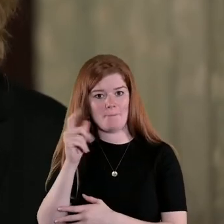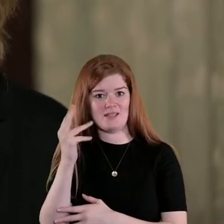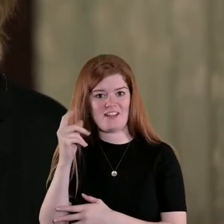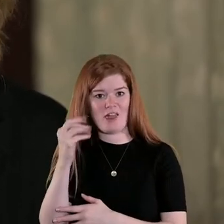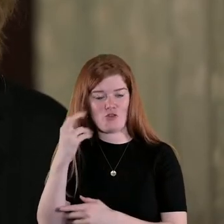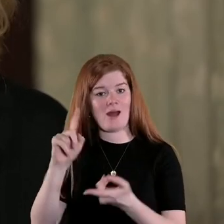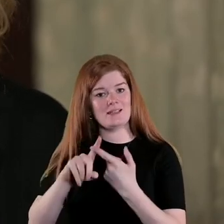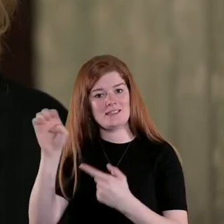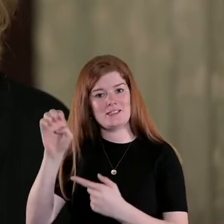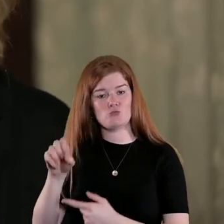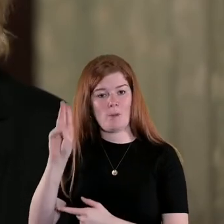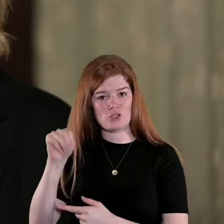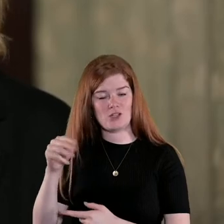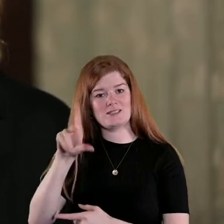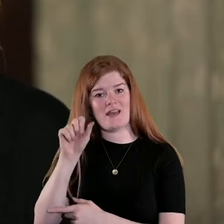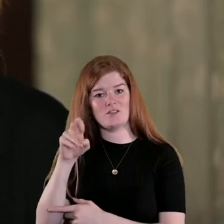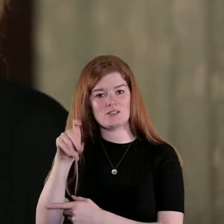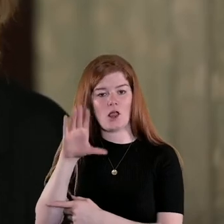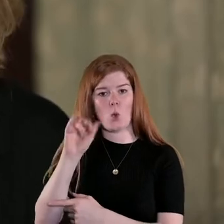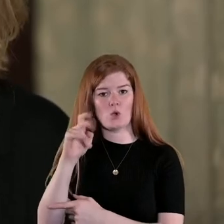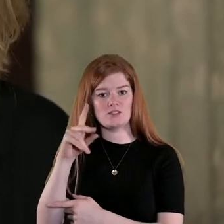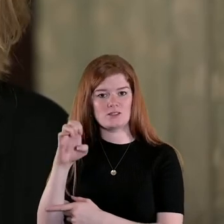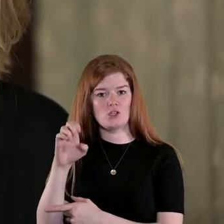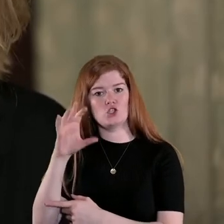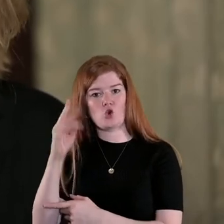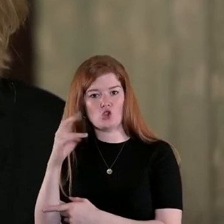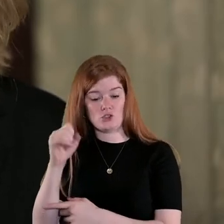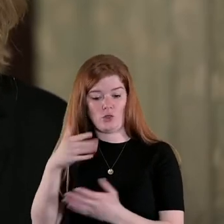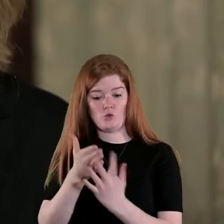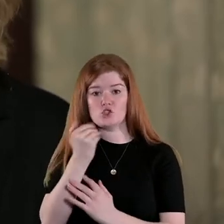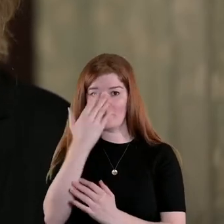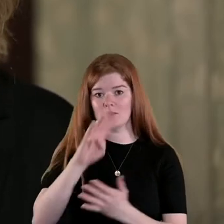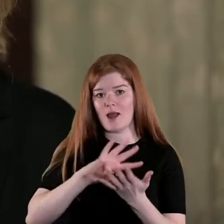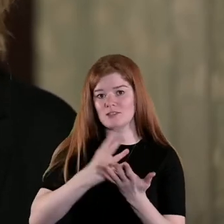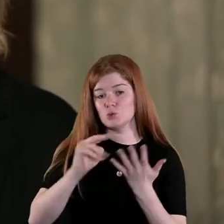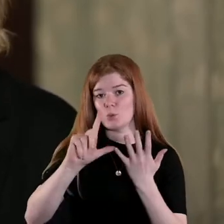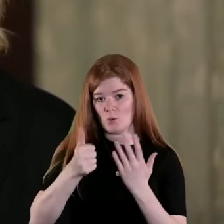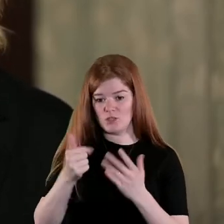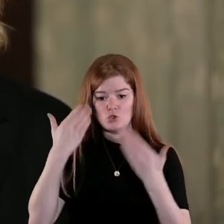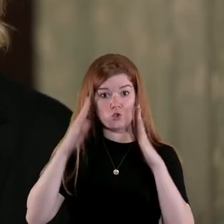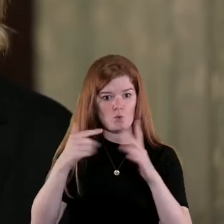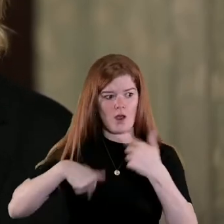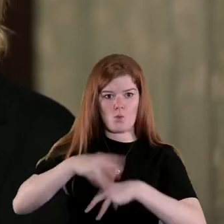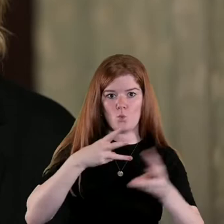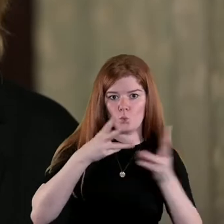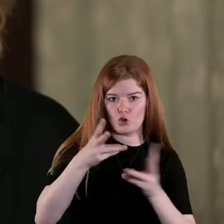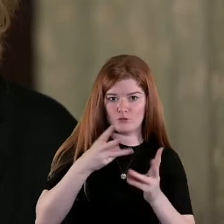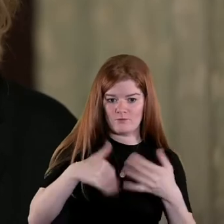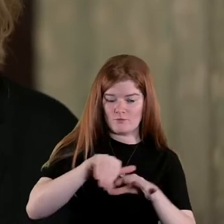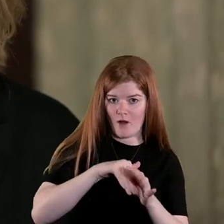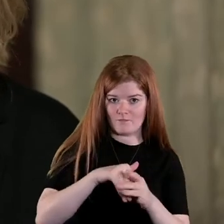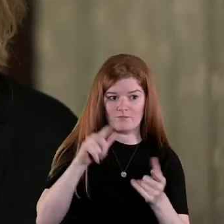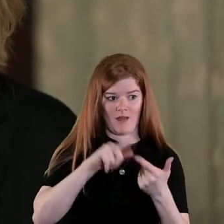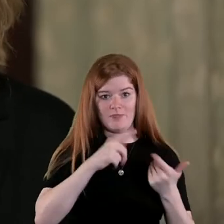Minister David Lloyd George during the summer of 1921 it details the work of the Irish plenipotentiaries and their